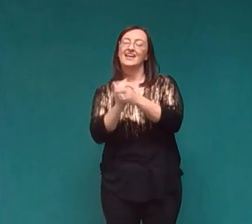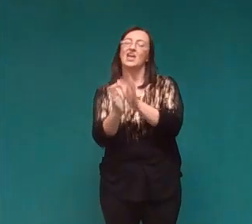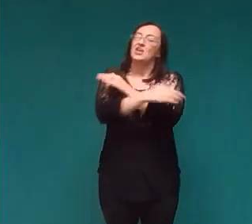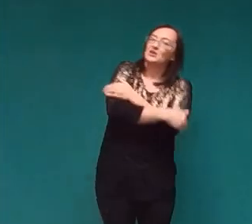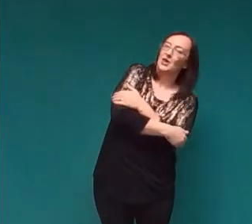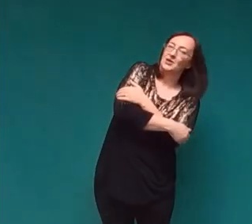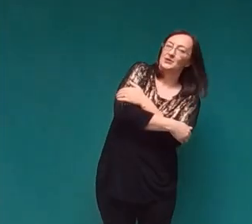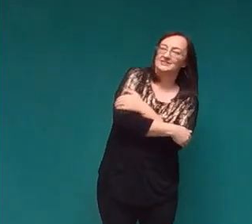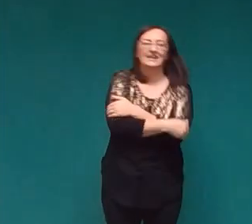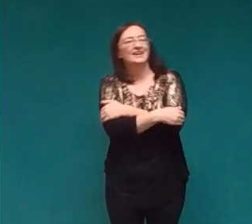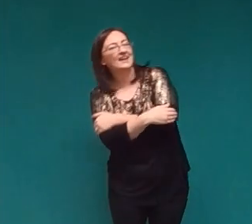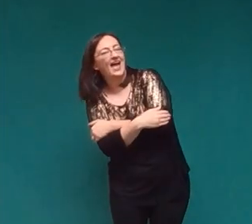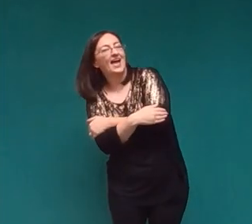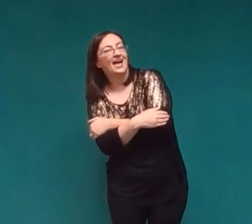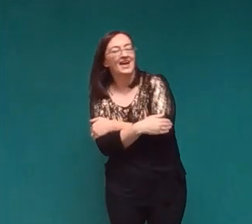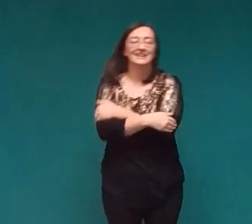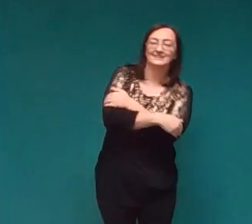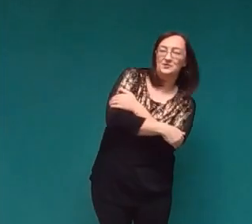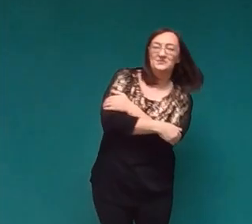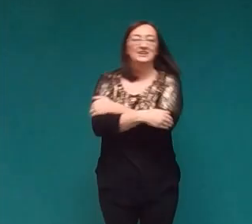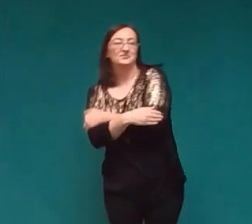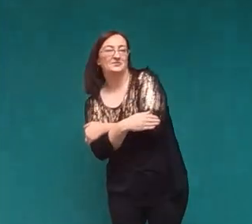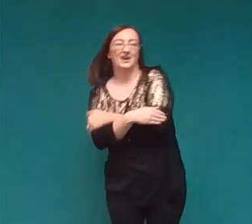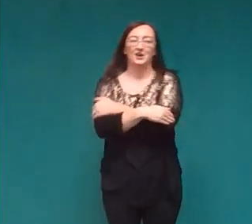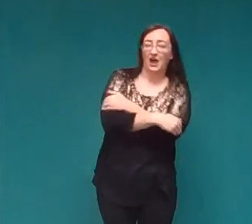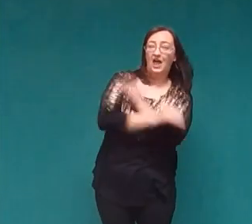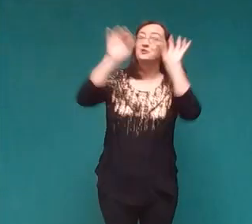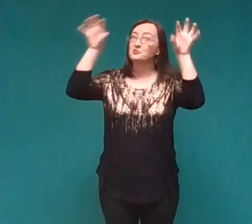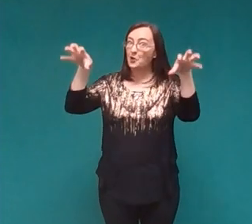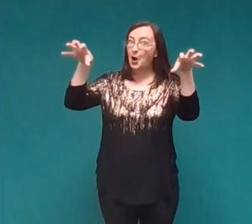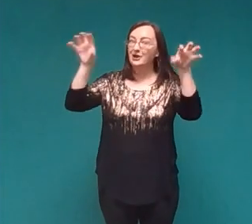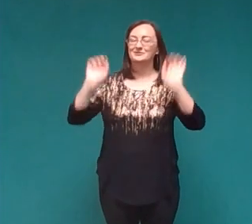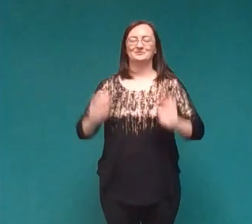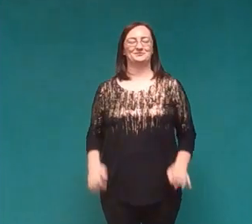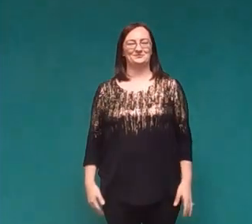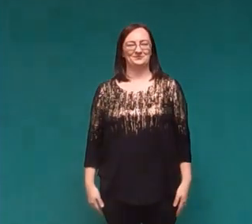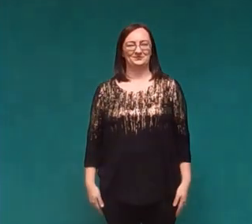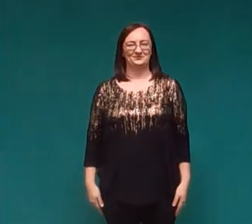snug, cozy as a big bear hug.